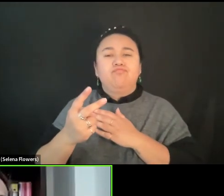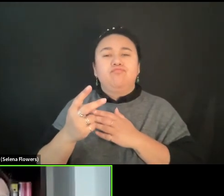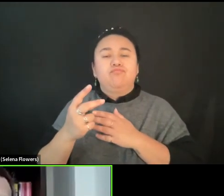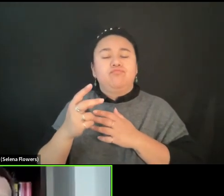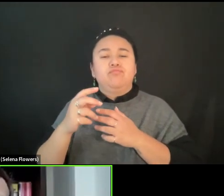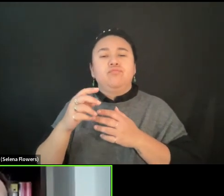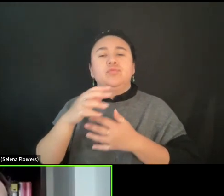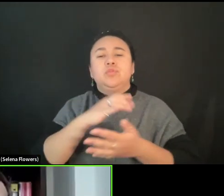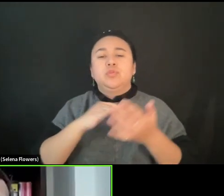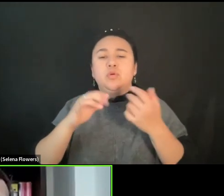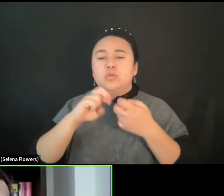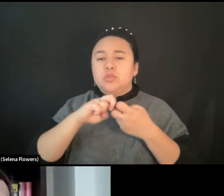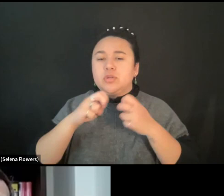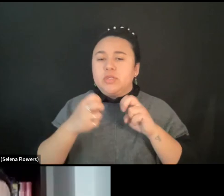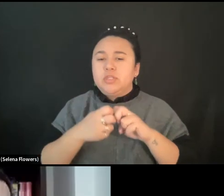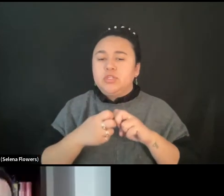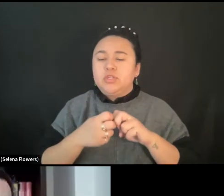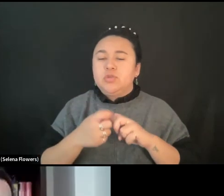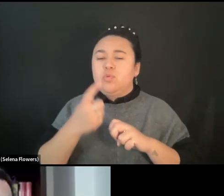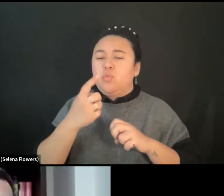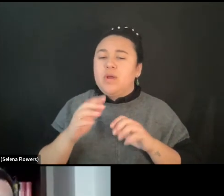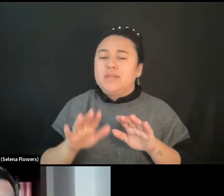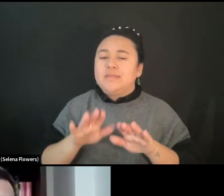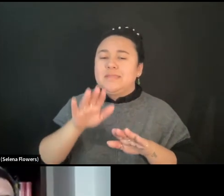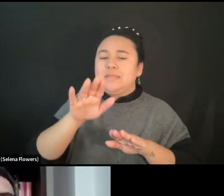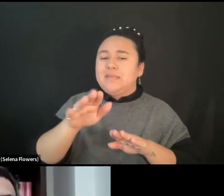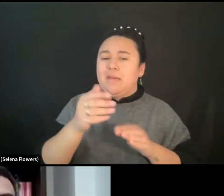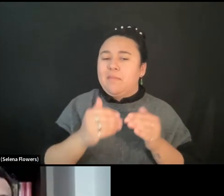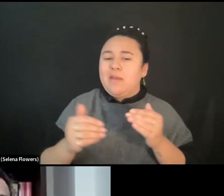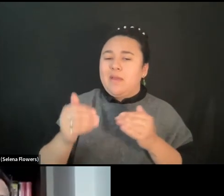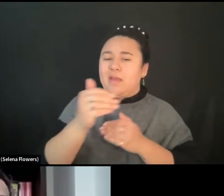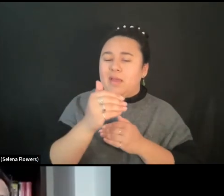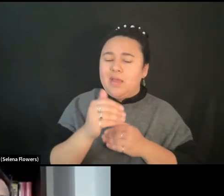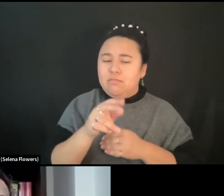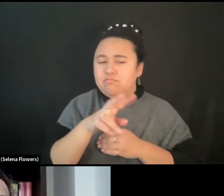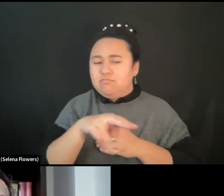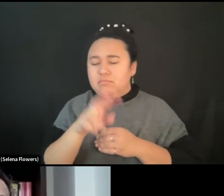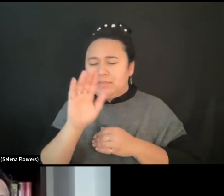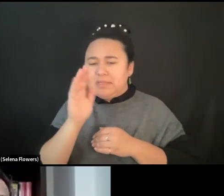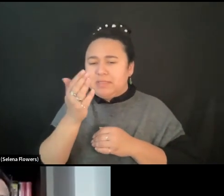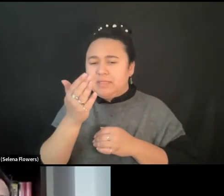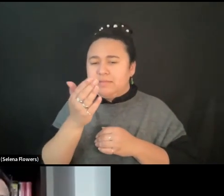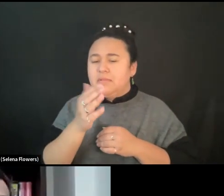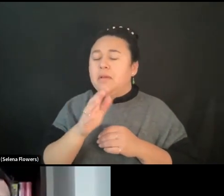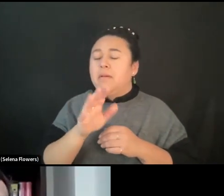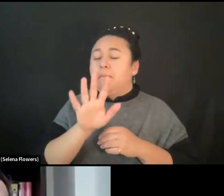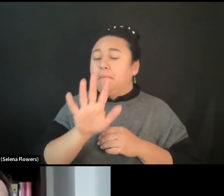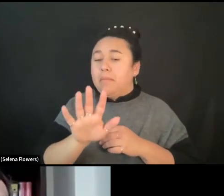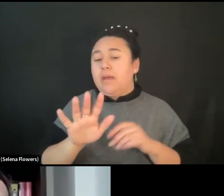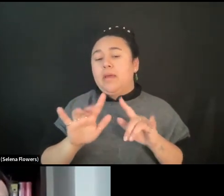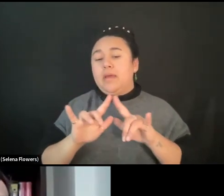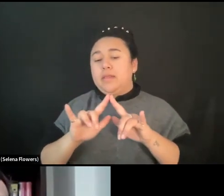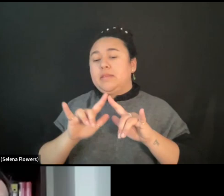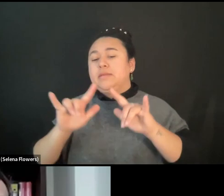or political issues. But at the same time, in the context of